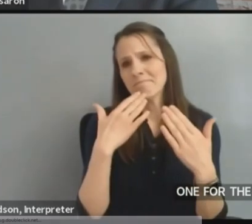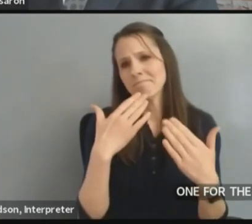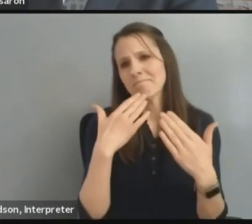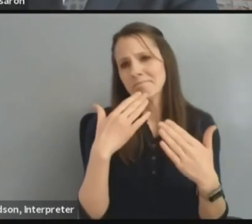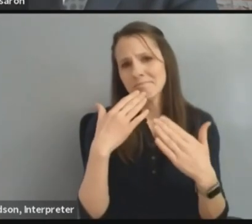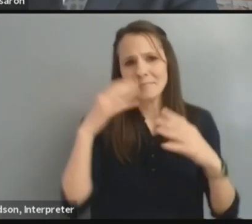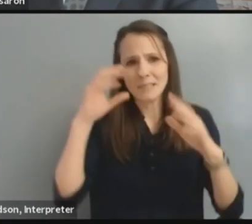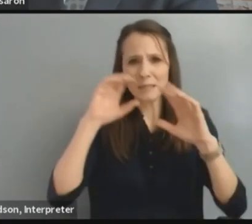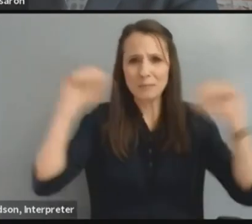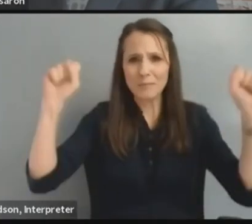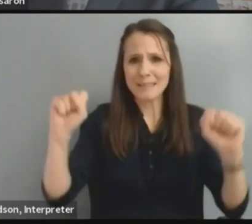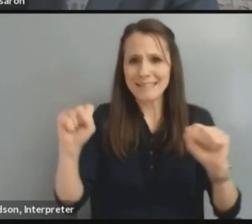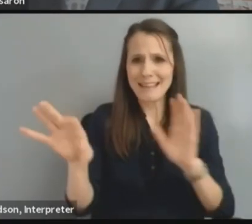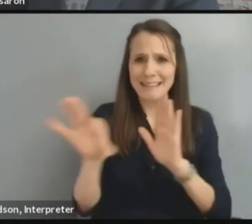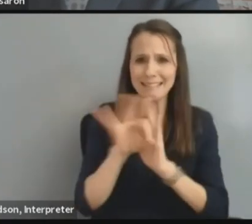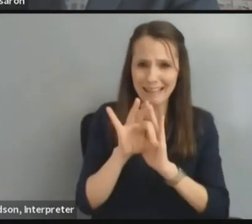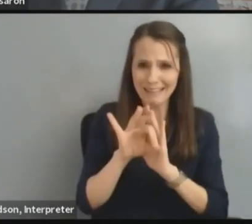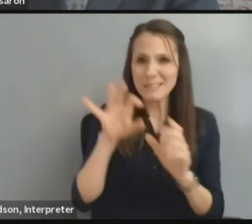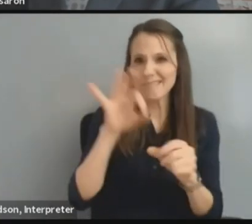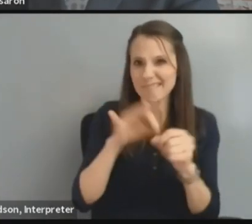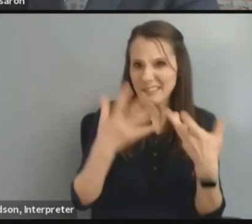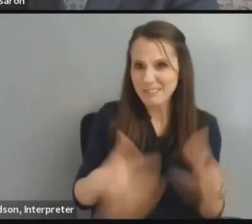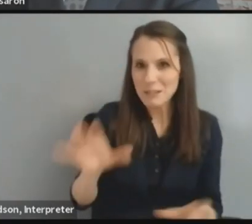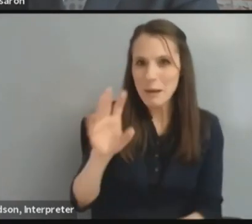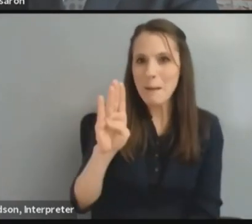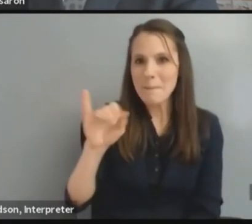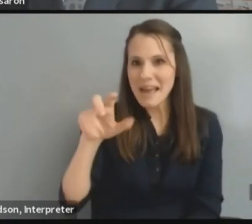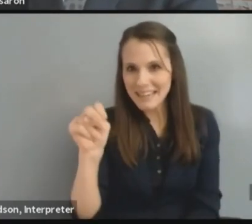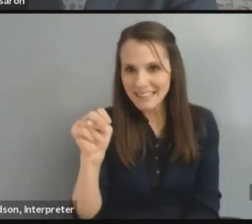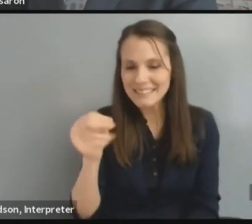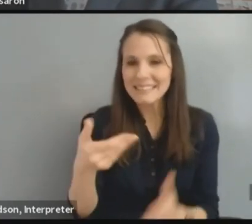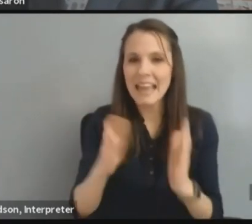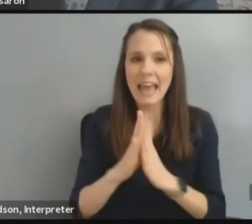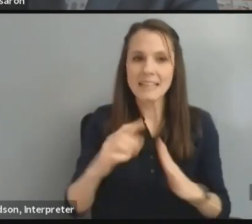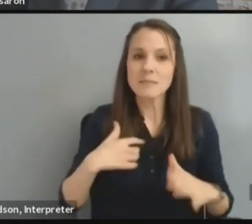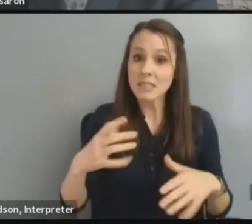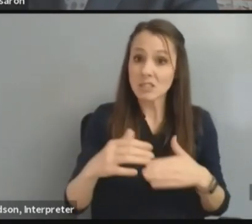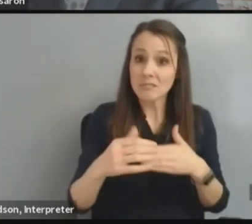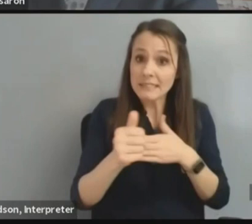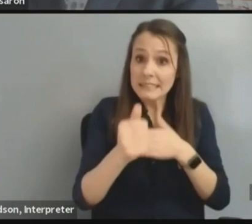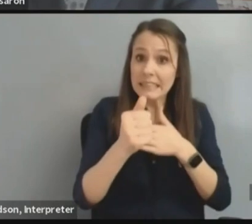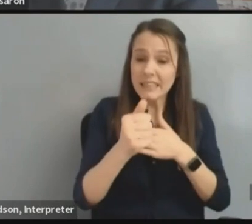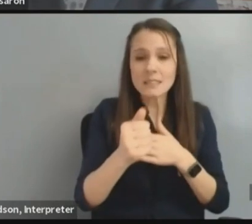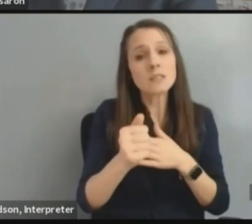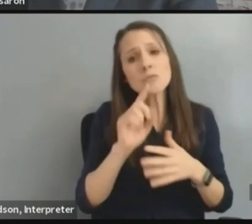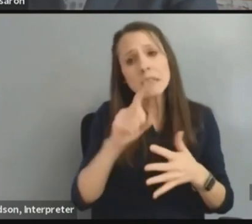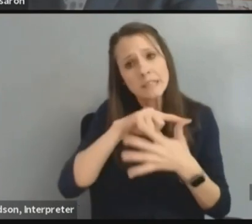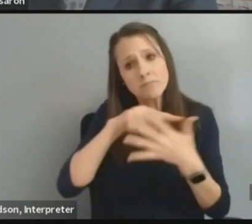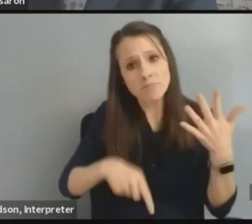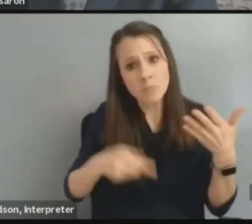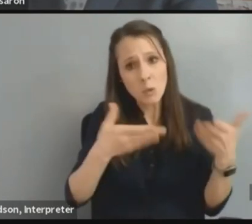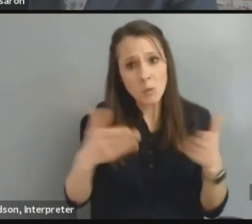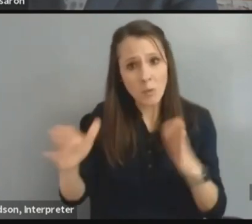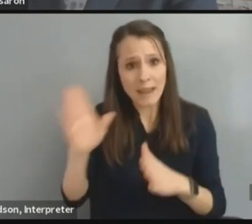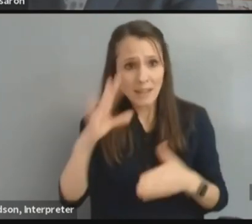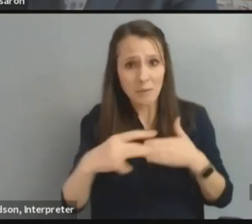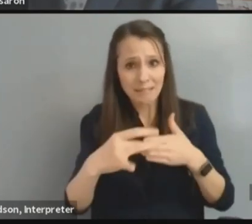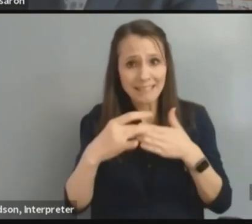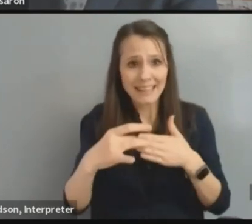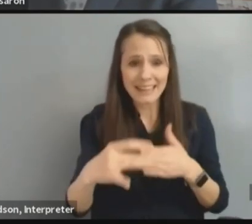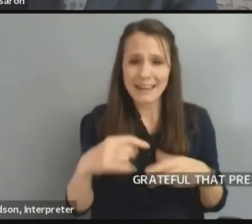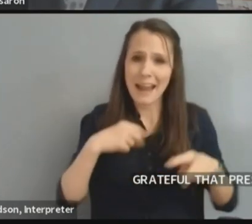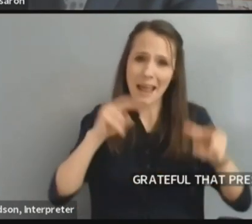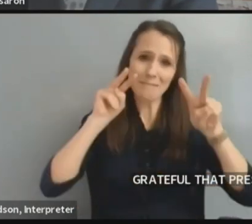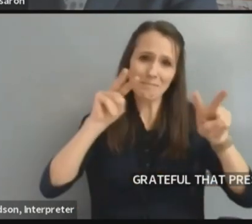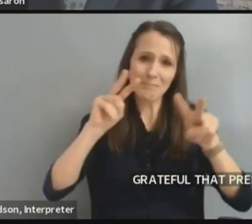President-elect Biden has asked me to take such a leadership role in a variety of ways, frankly. And I look very much